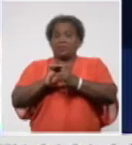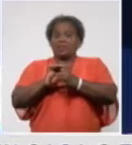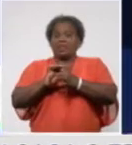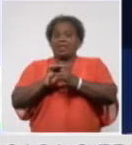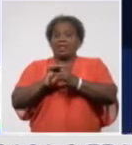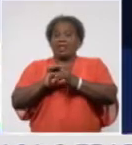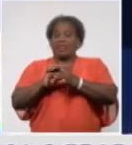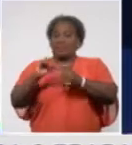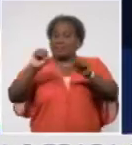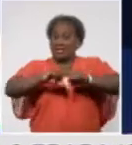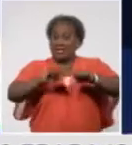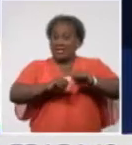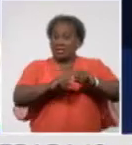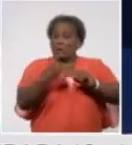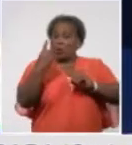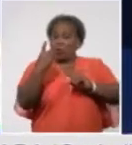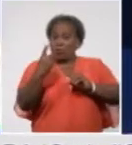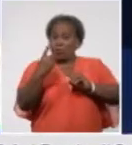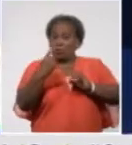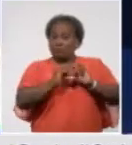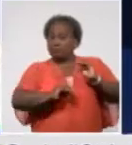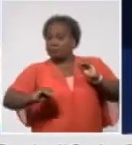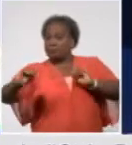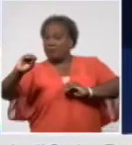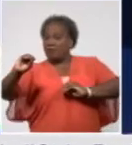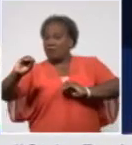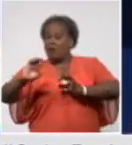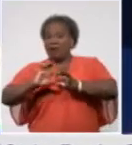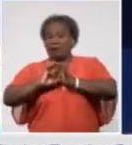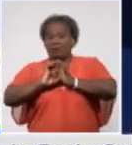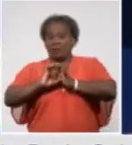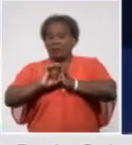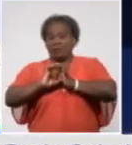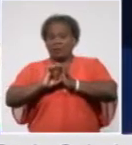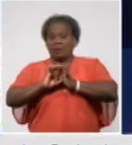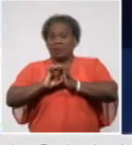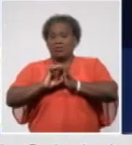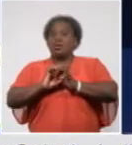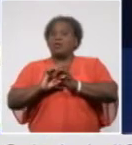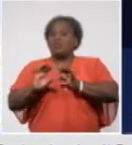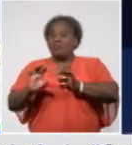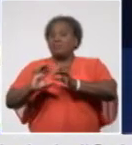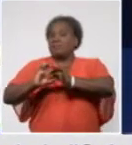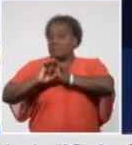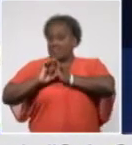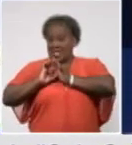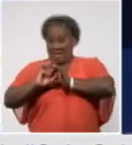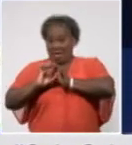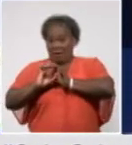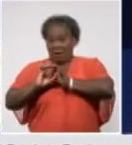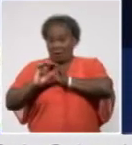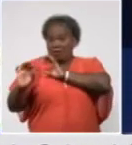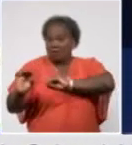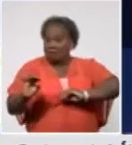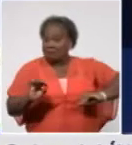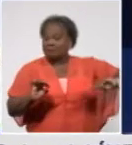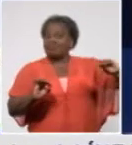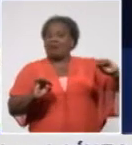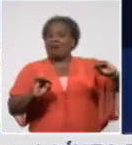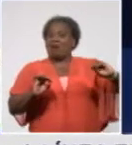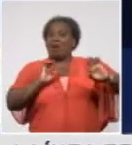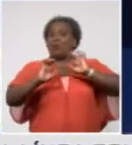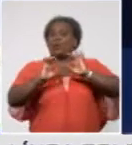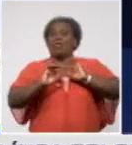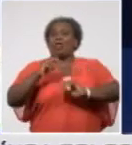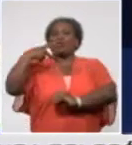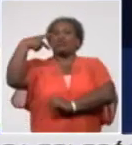This is the situation in Cuba, a complex situation as you can see, especially in Havana, with important